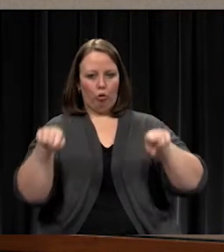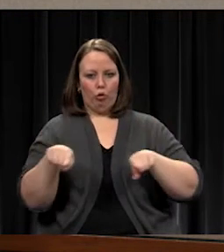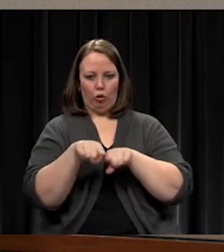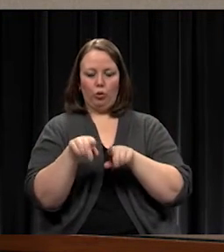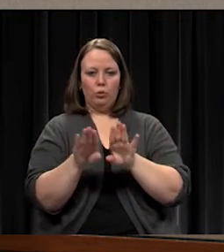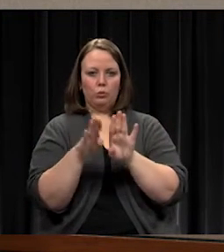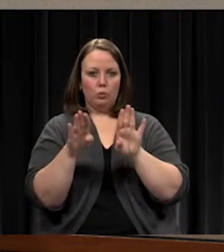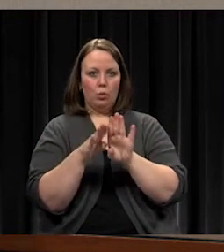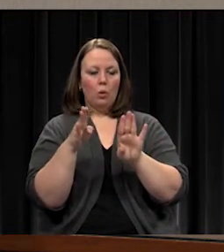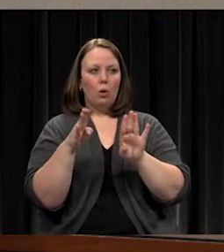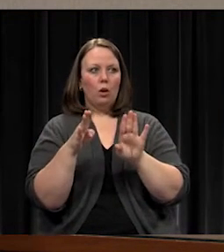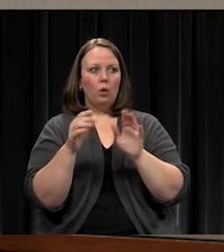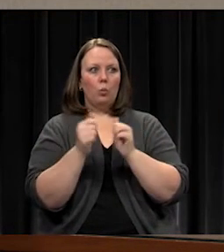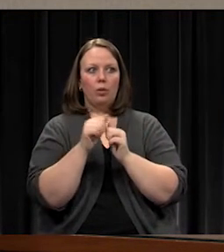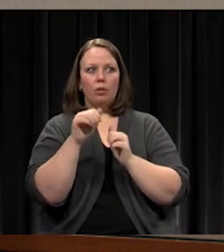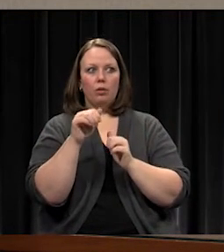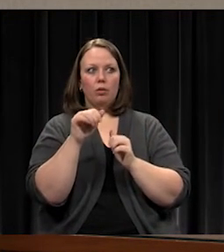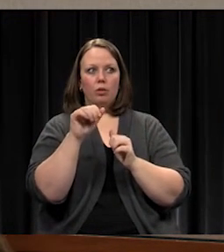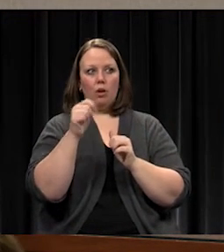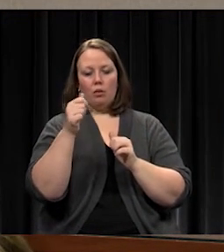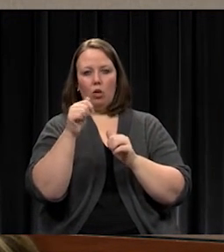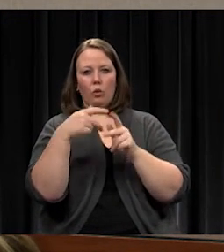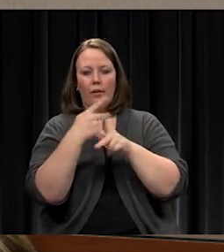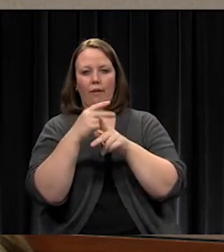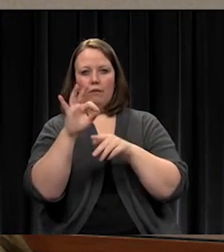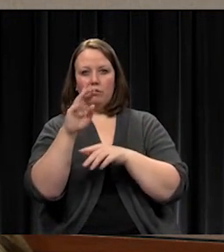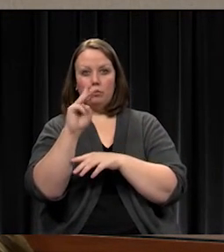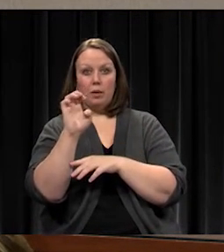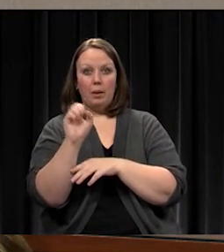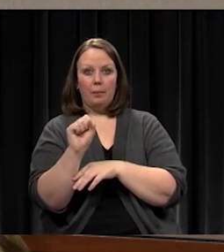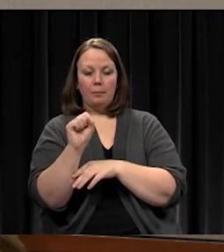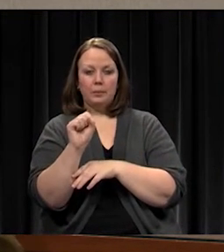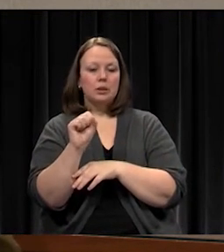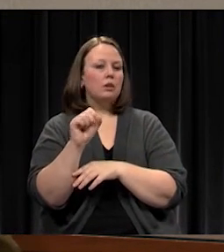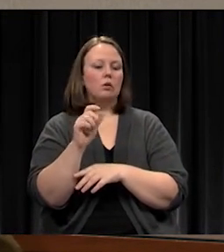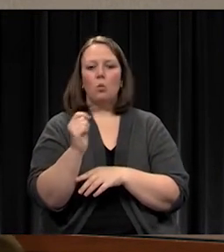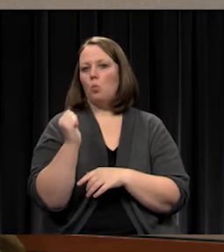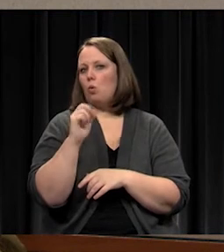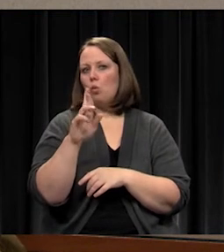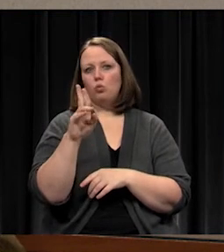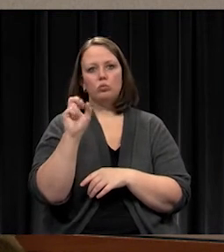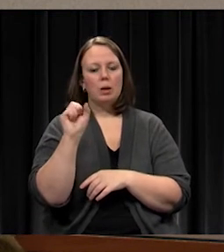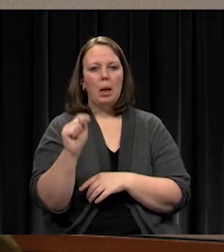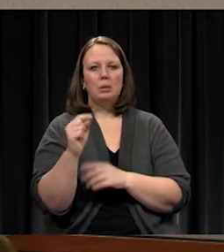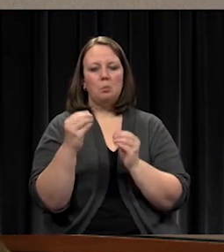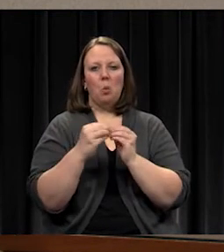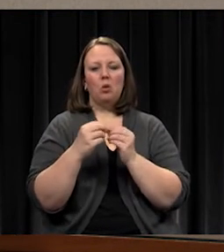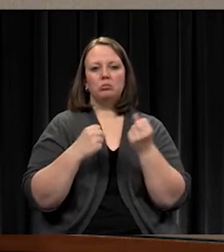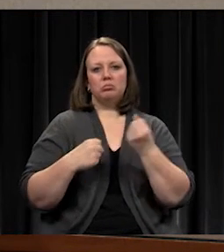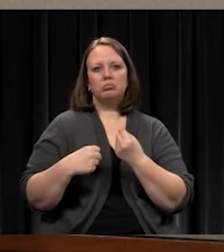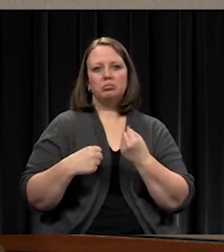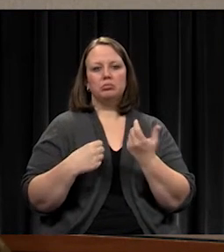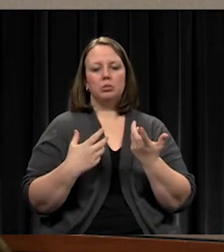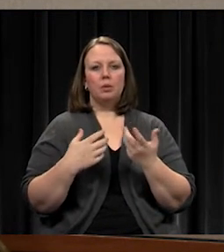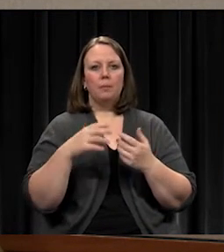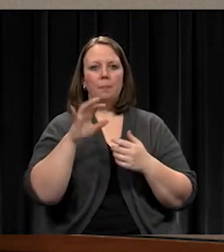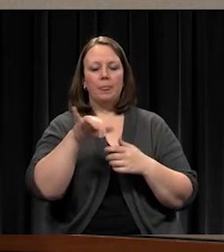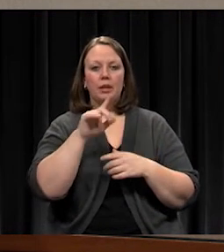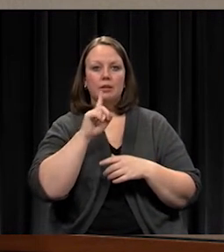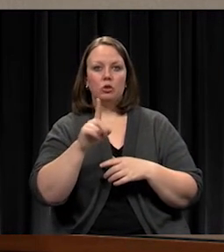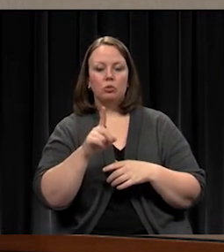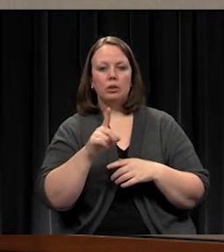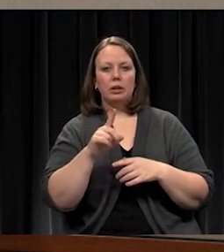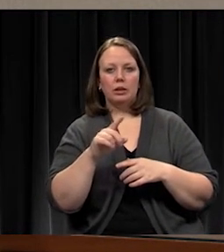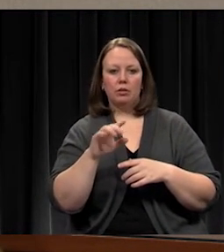It won't rust and it's more durable. Actually, the alternate ended up as a deduct alternate compared to our standard